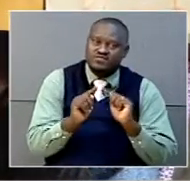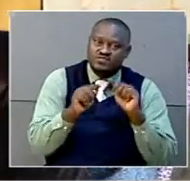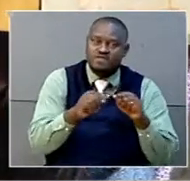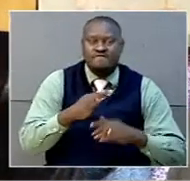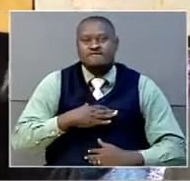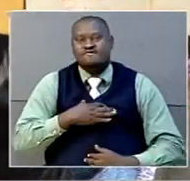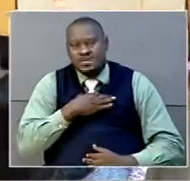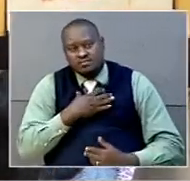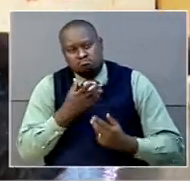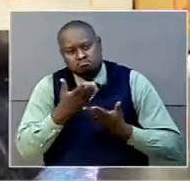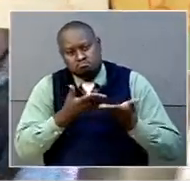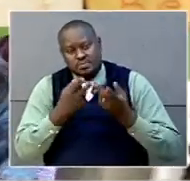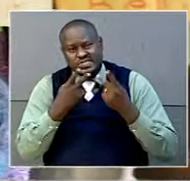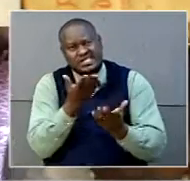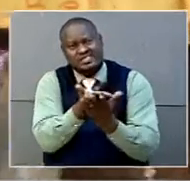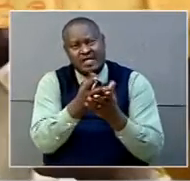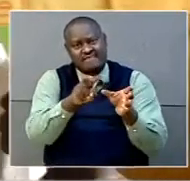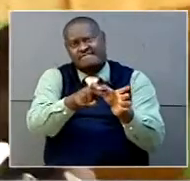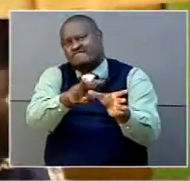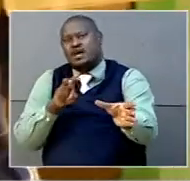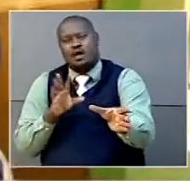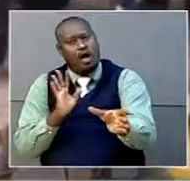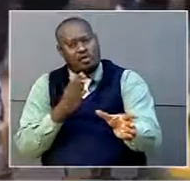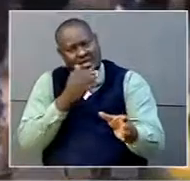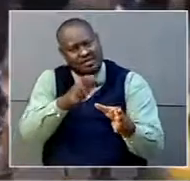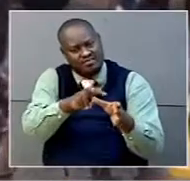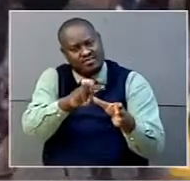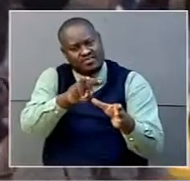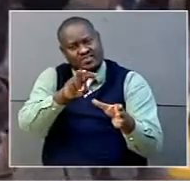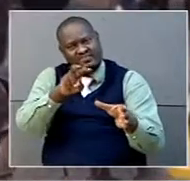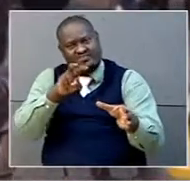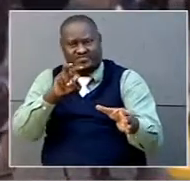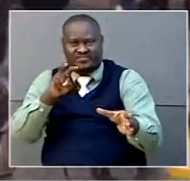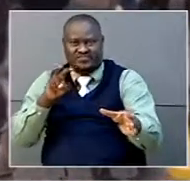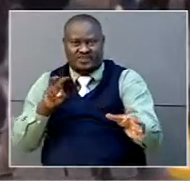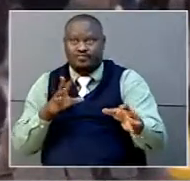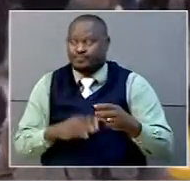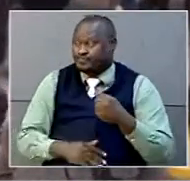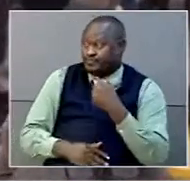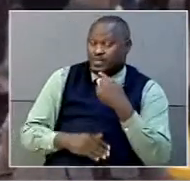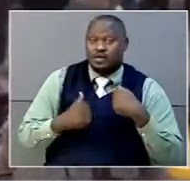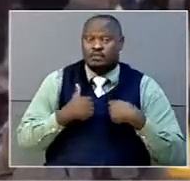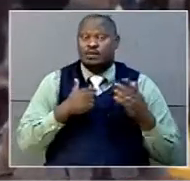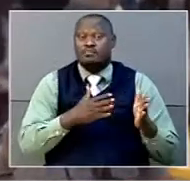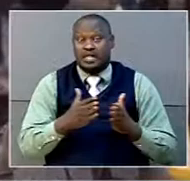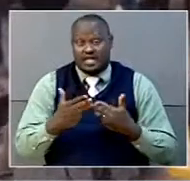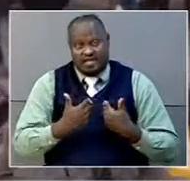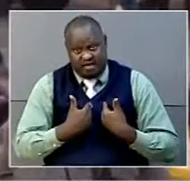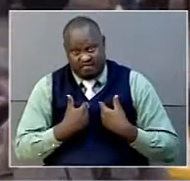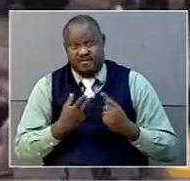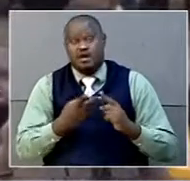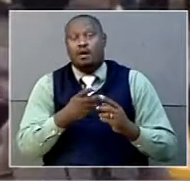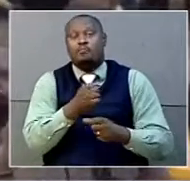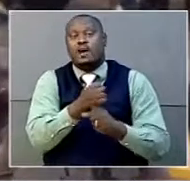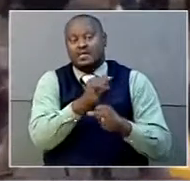and appealed for phased withdrawal to enable a smooth transition. And I have got a plan and budget from the district, which I'm going to take